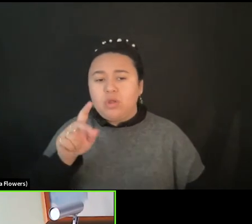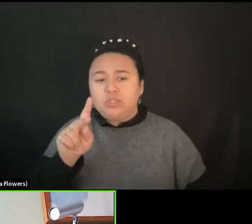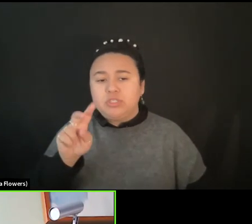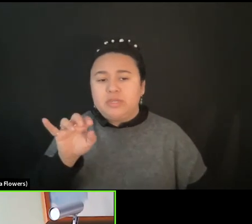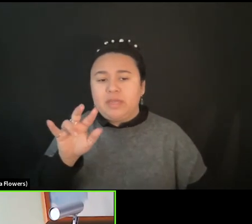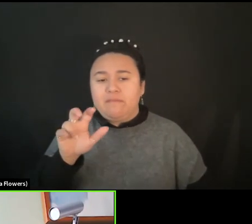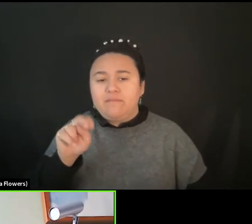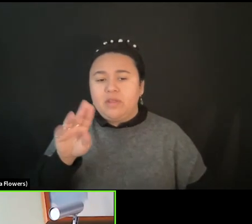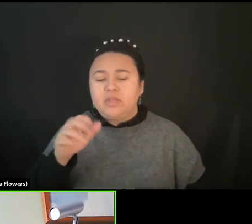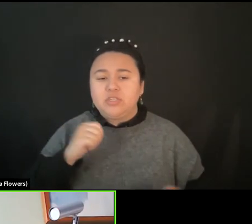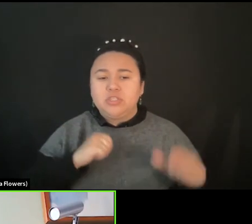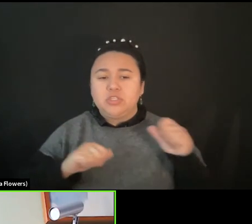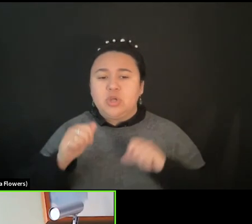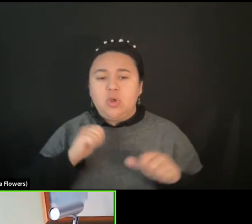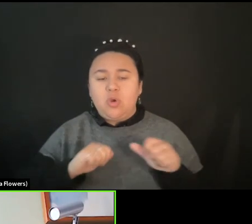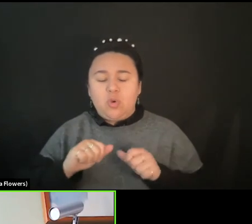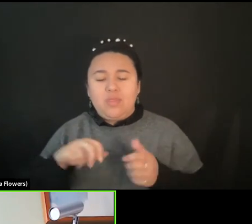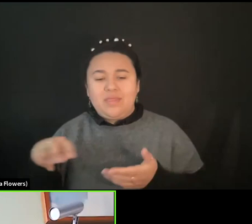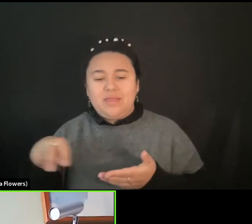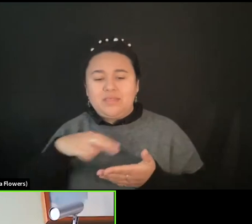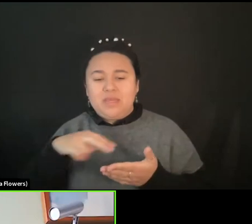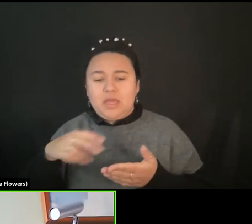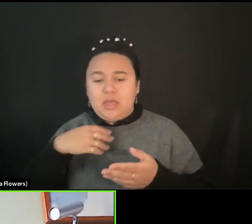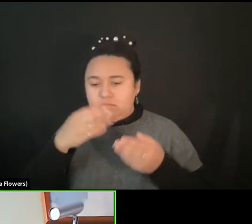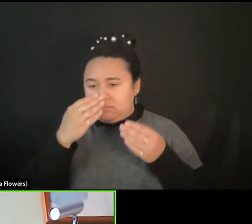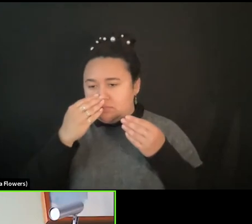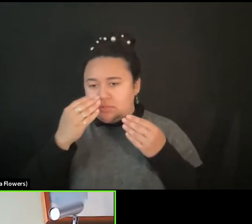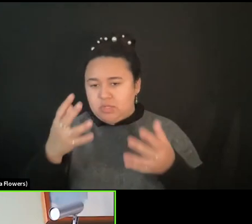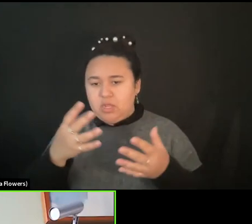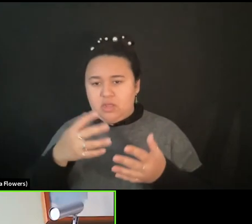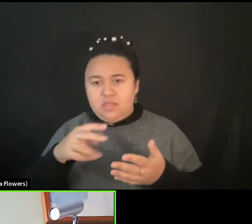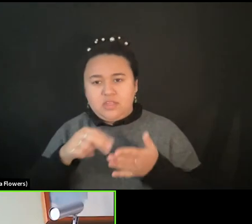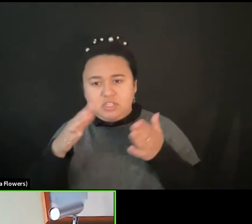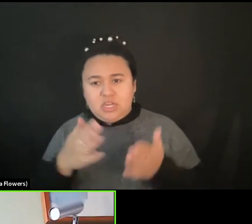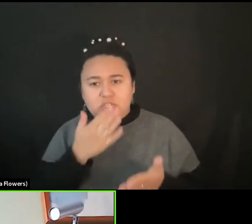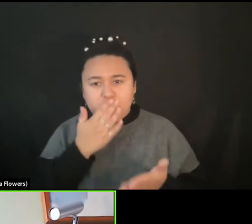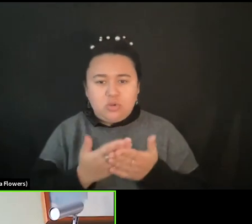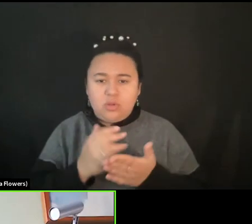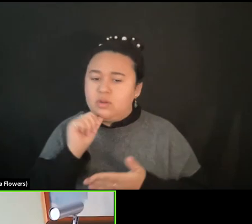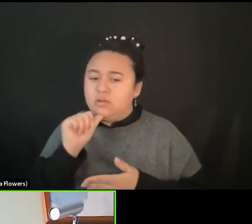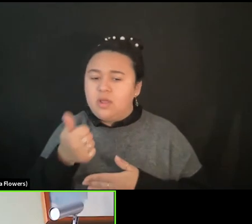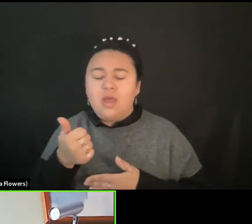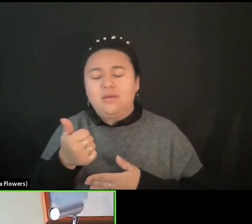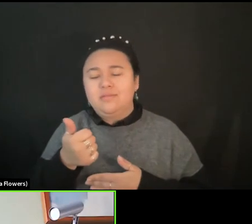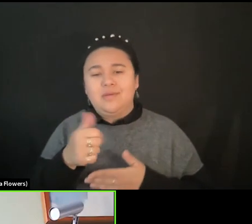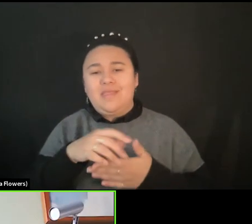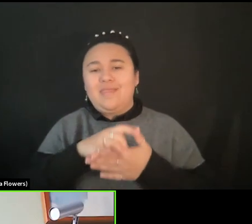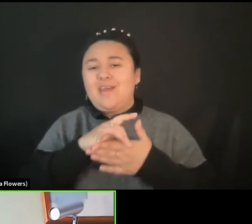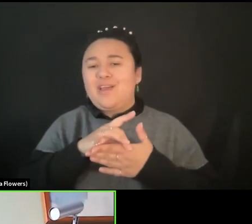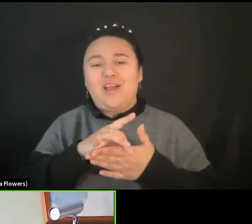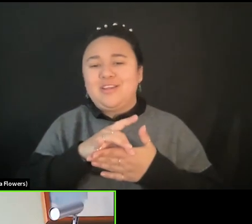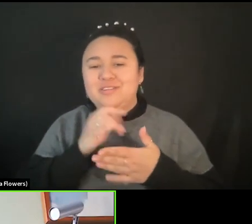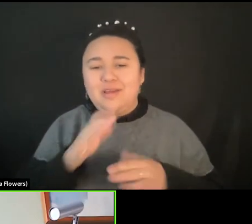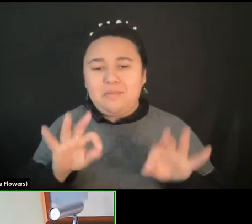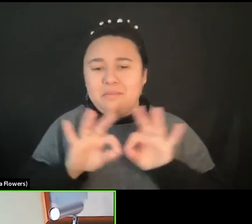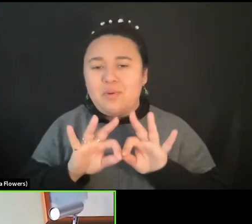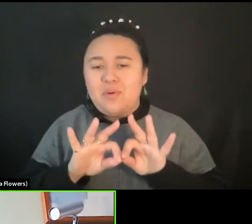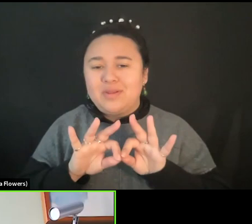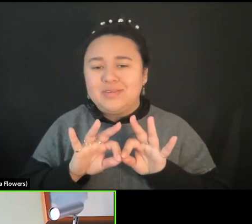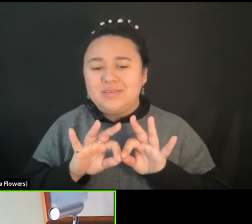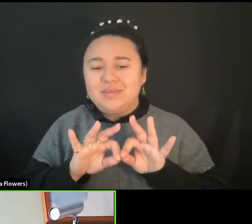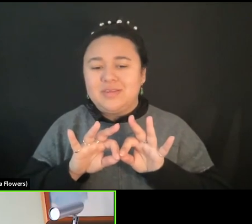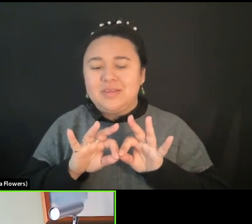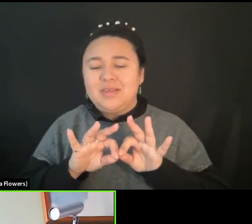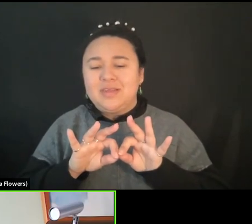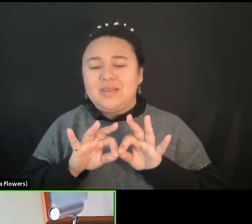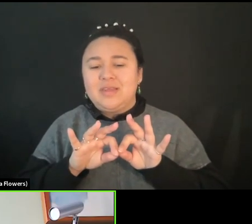talking about the dance piece, I don't care how good of a dancer she is. It's not about the content anymore. It's down, down